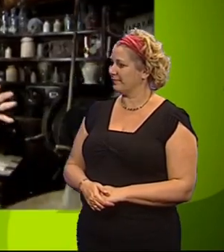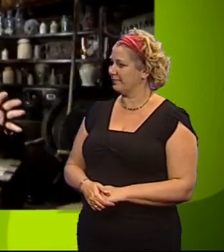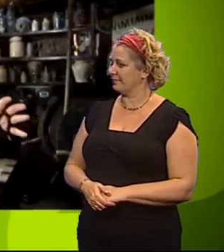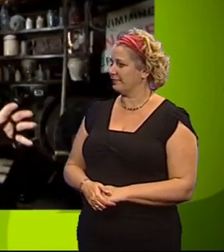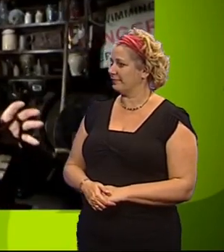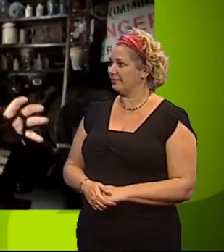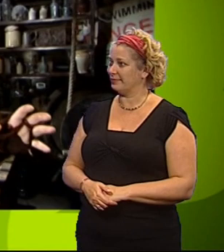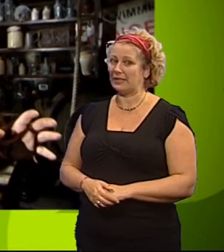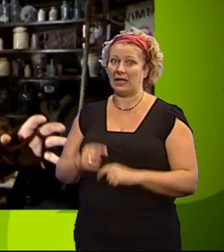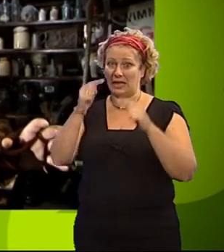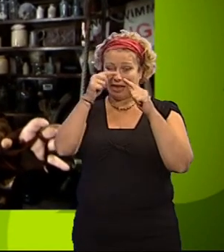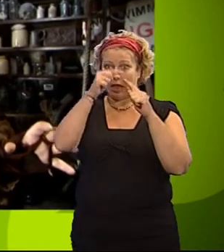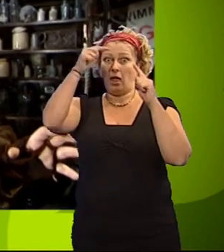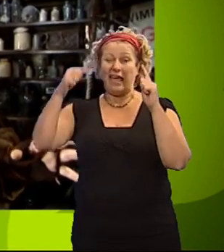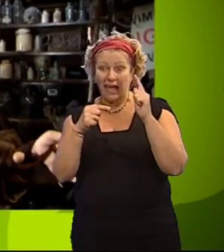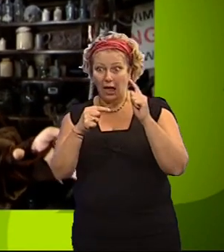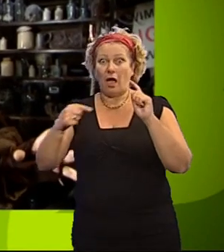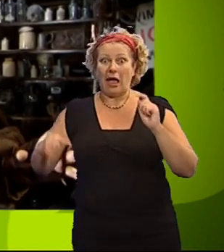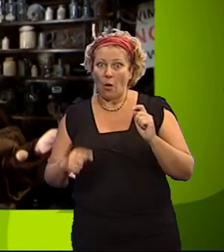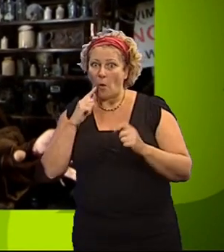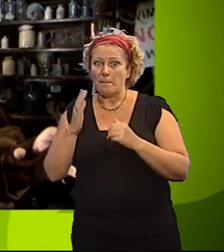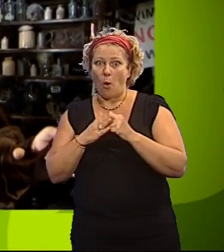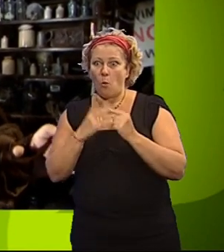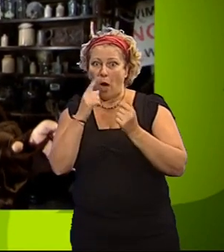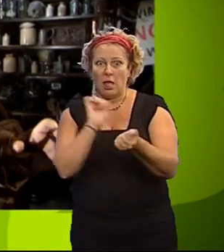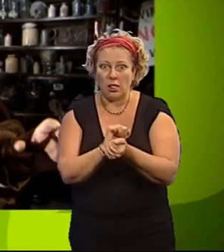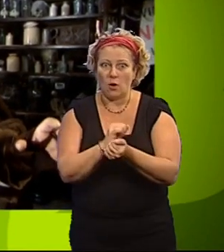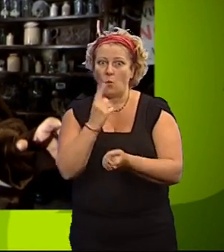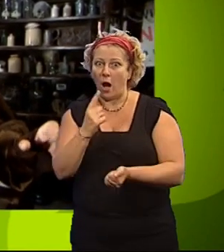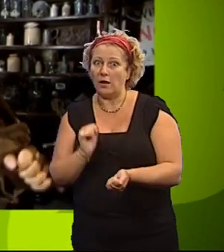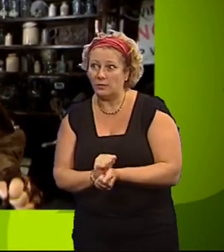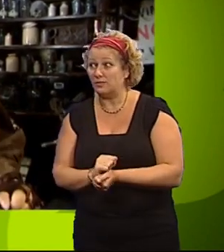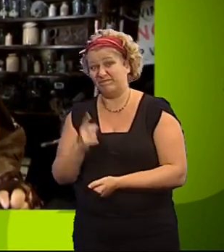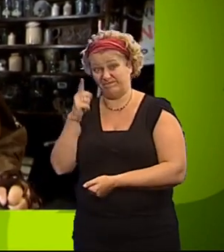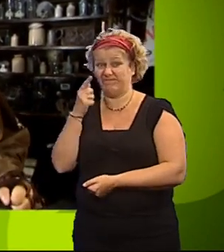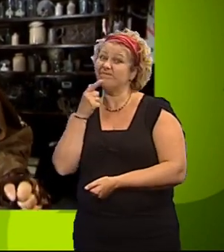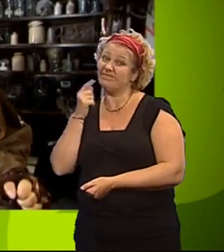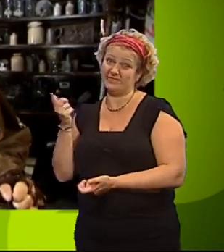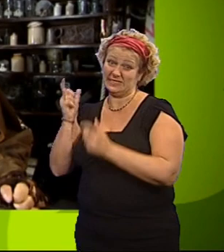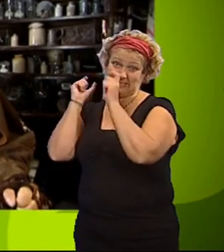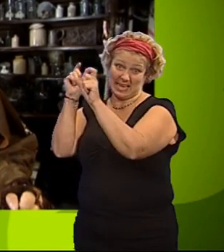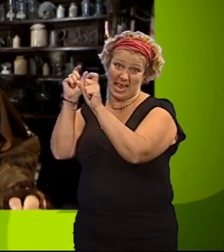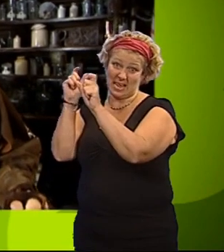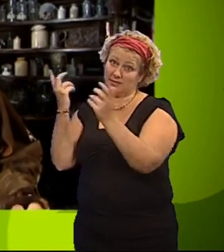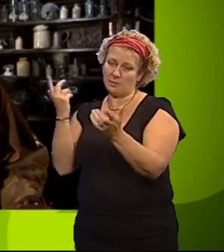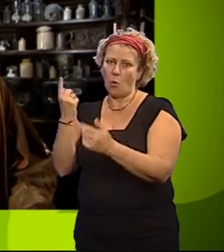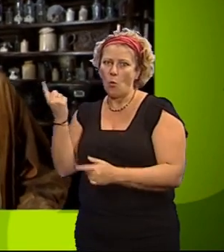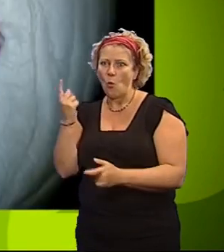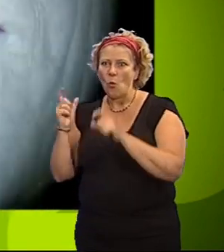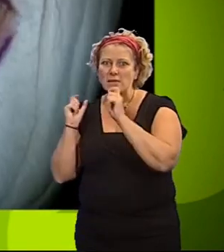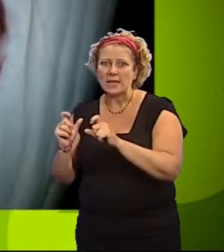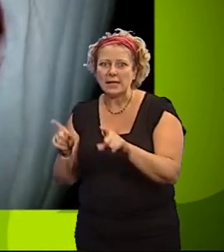You're Every floor we trap one more. Jack's trapped and there's no getting out but who'll be joining him? Floor 5,